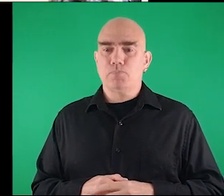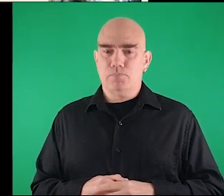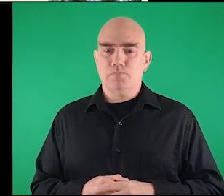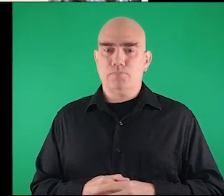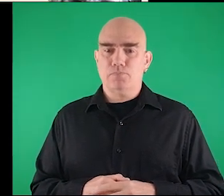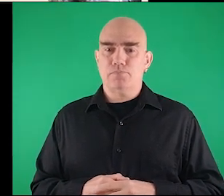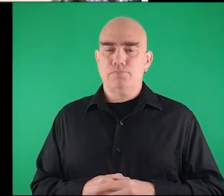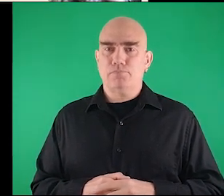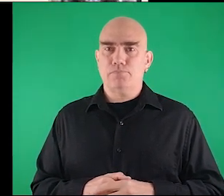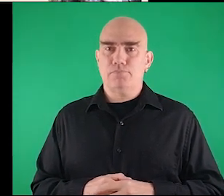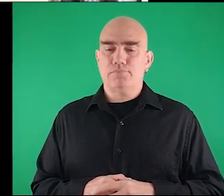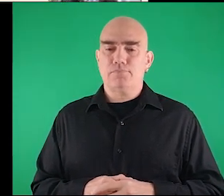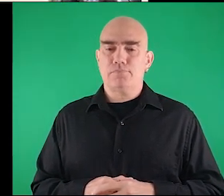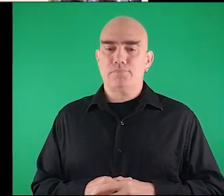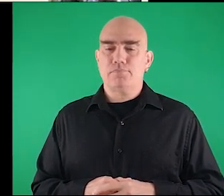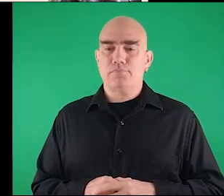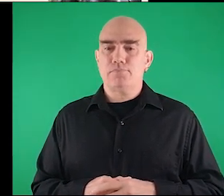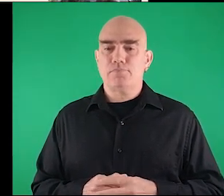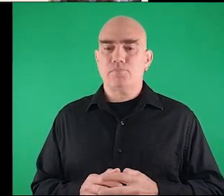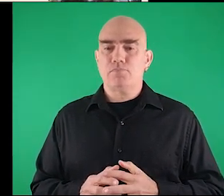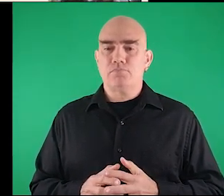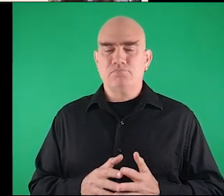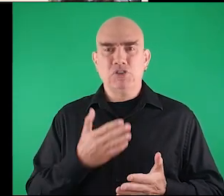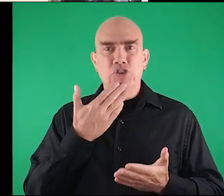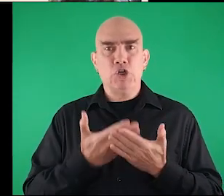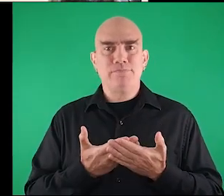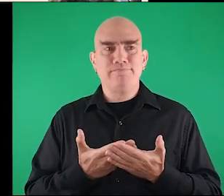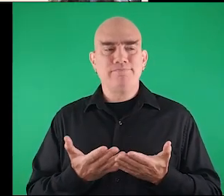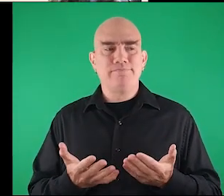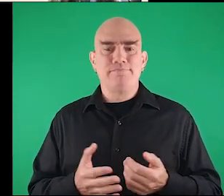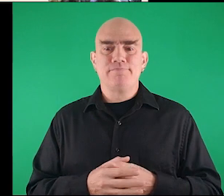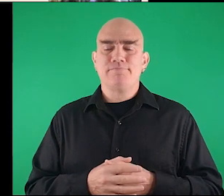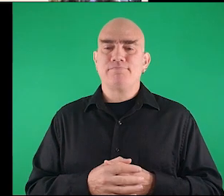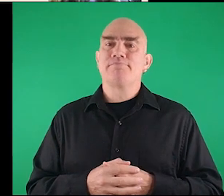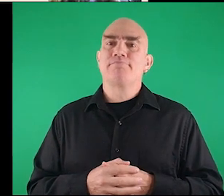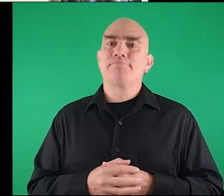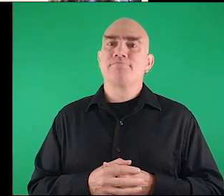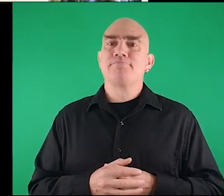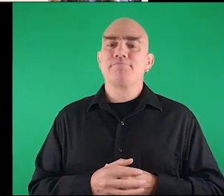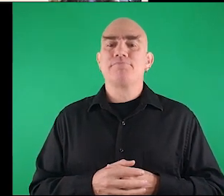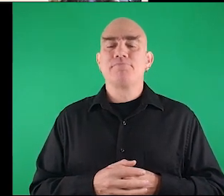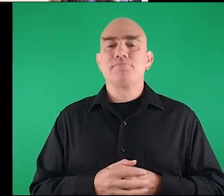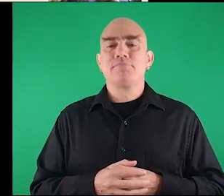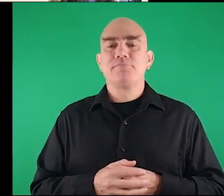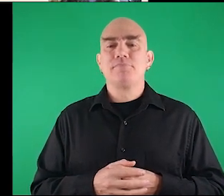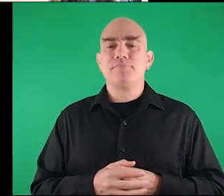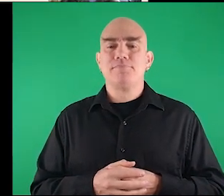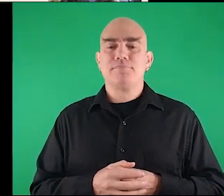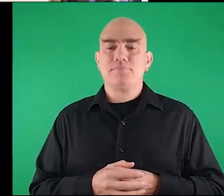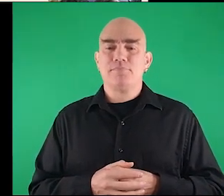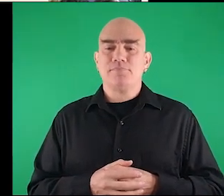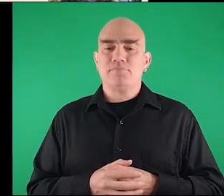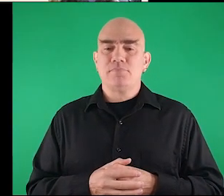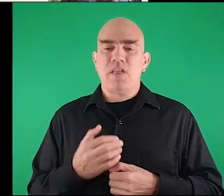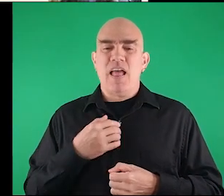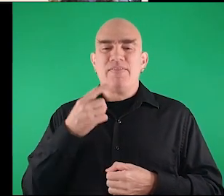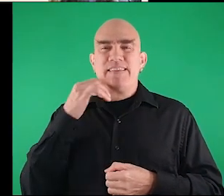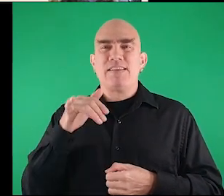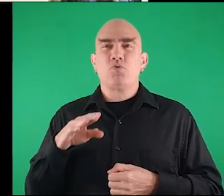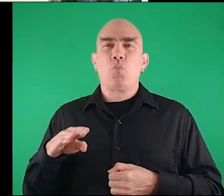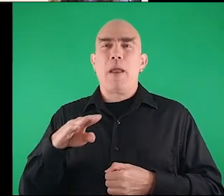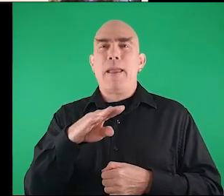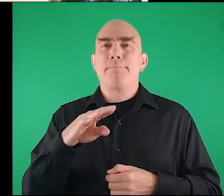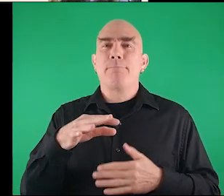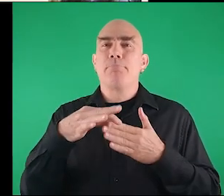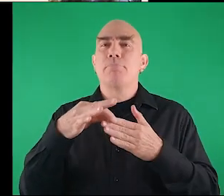change of nibble is very good that uh i